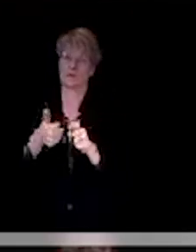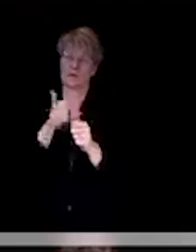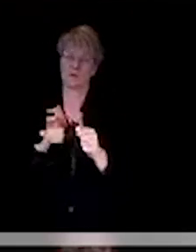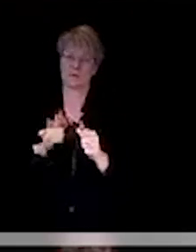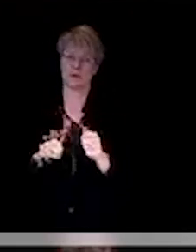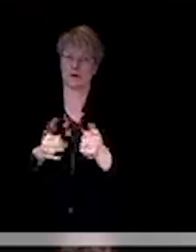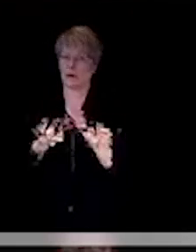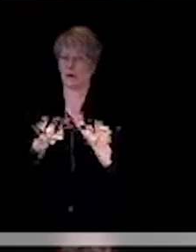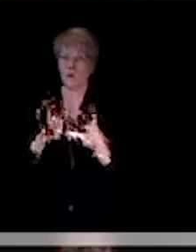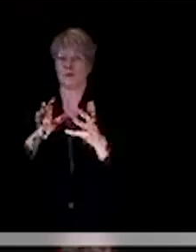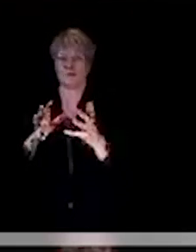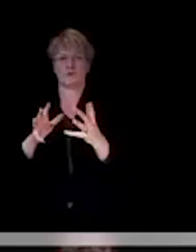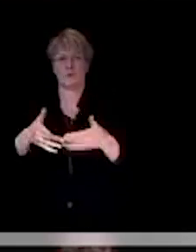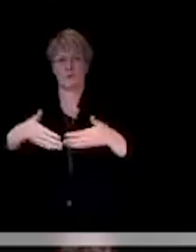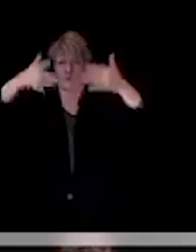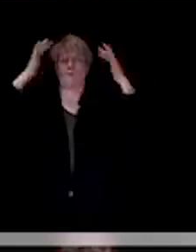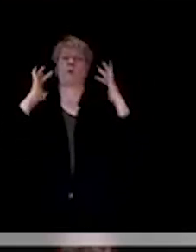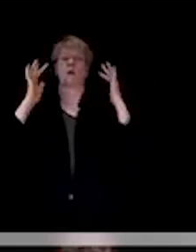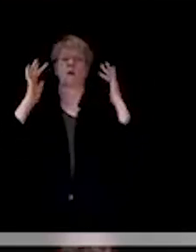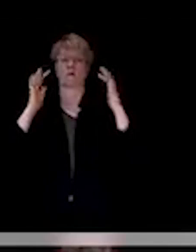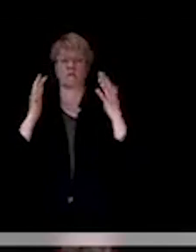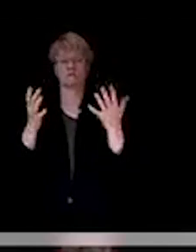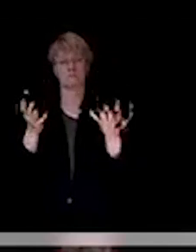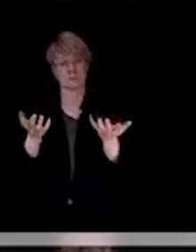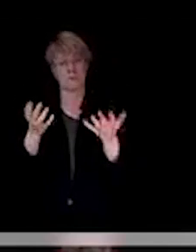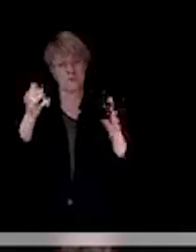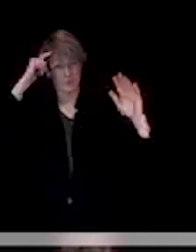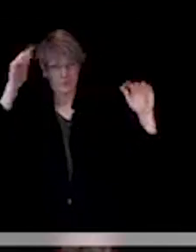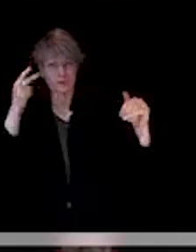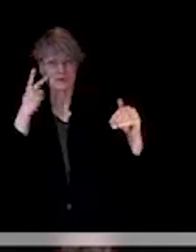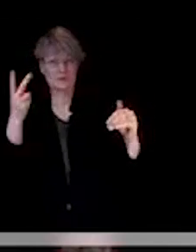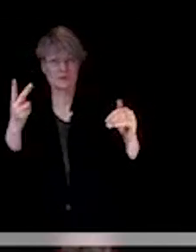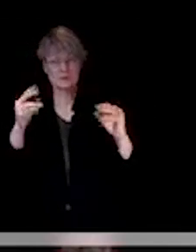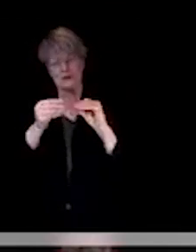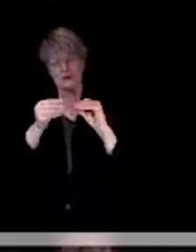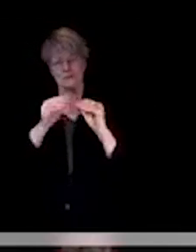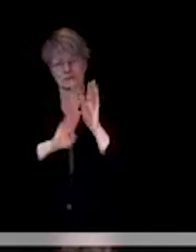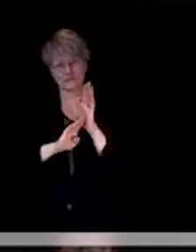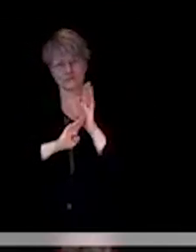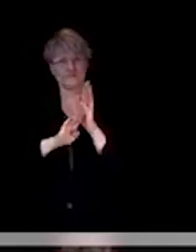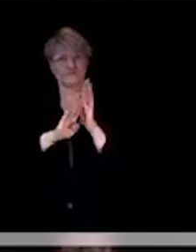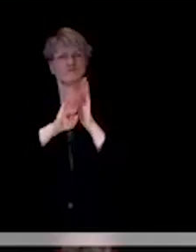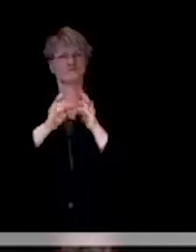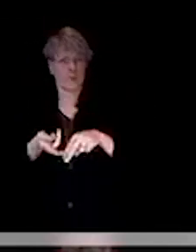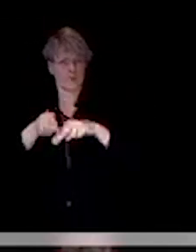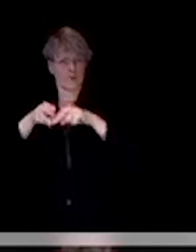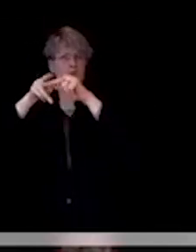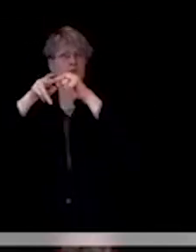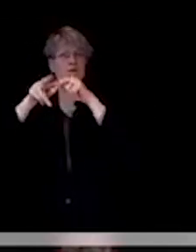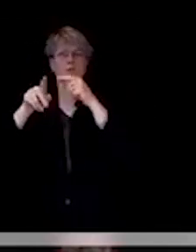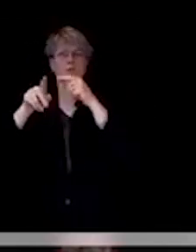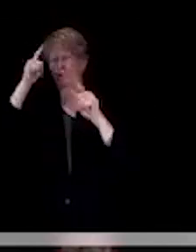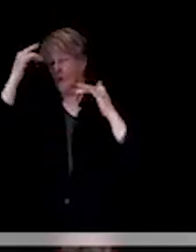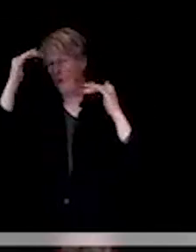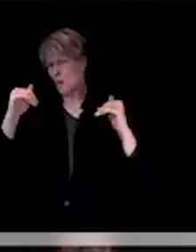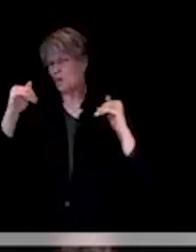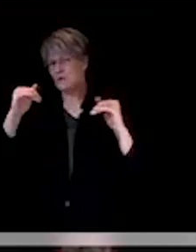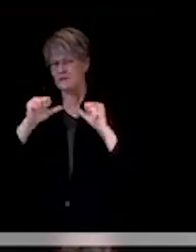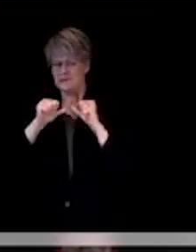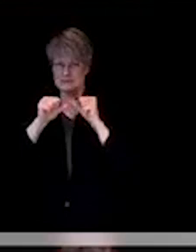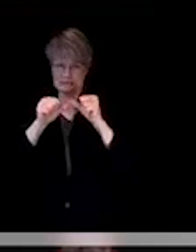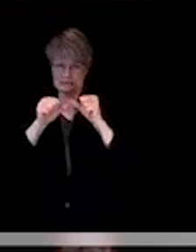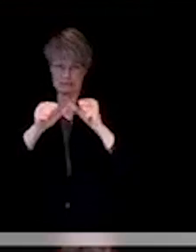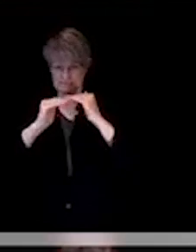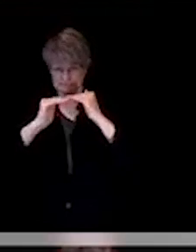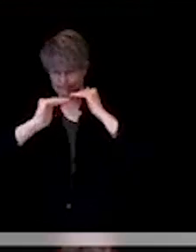numbers will go up, but we don't want to see them continuing to go up. We might just maintain, we're hoping, we'll see how this goes